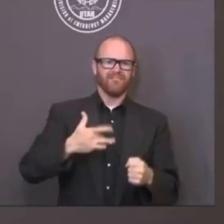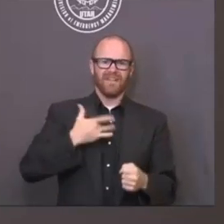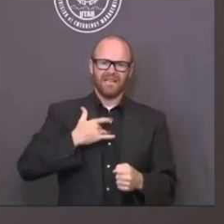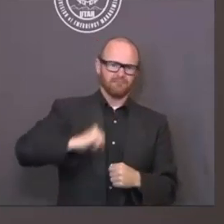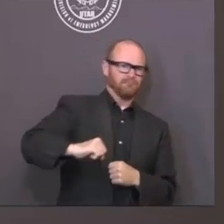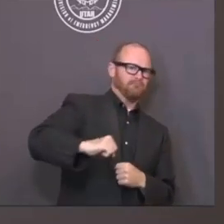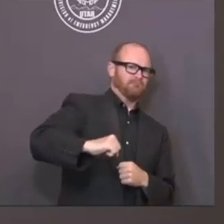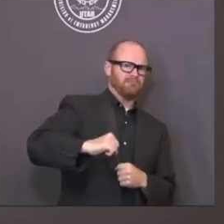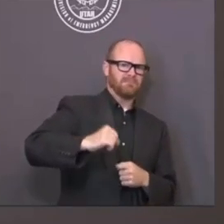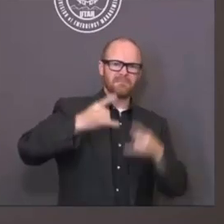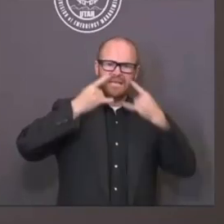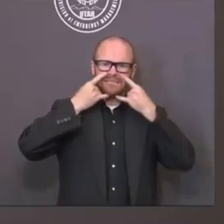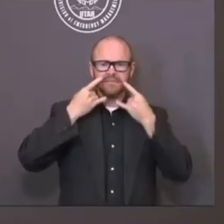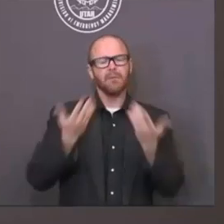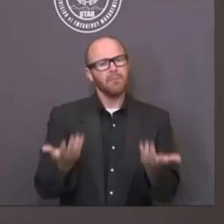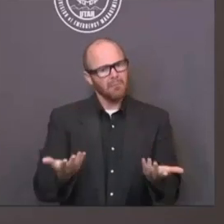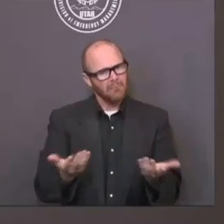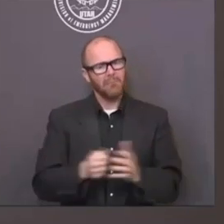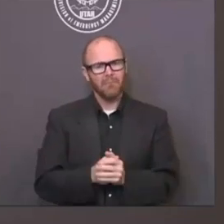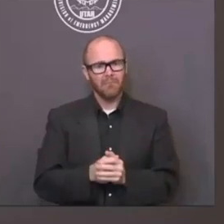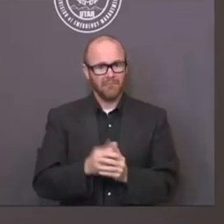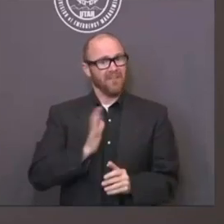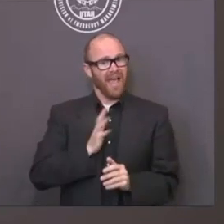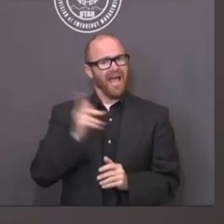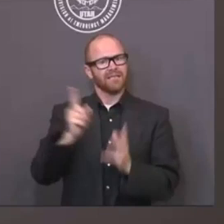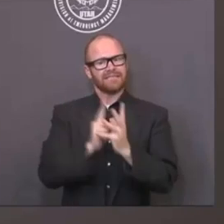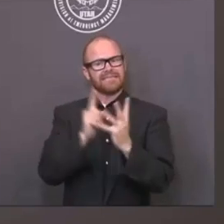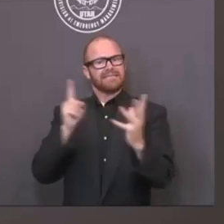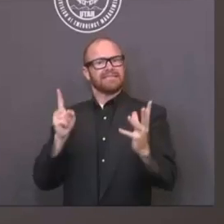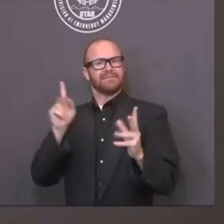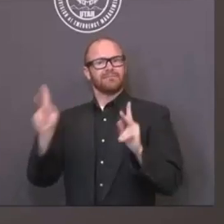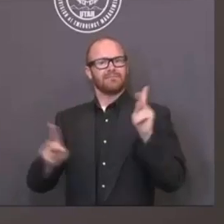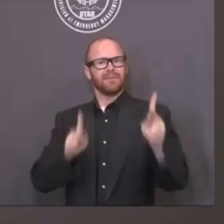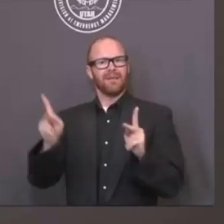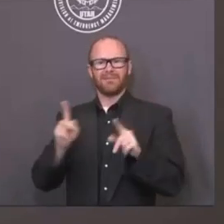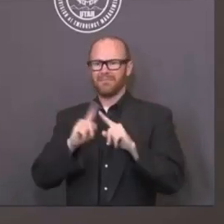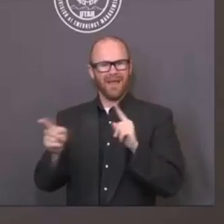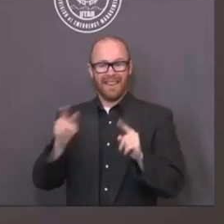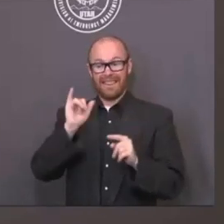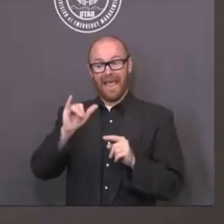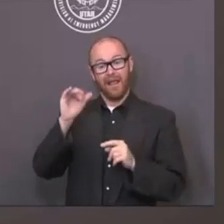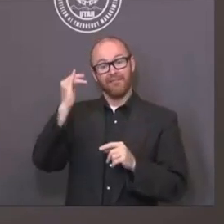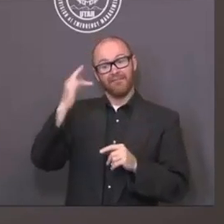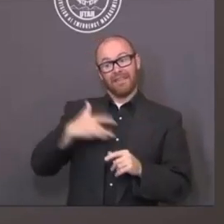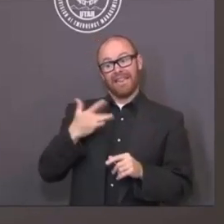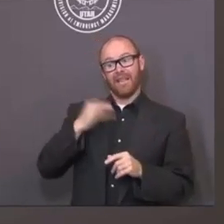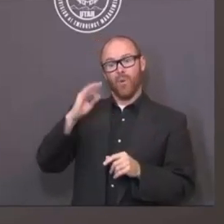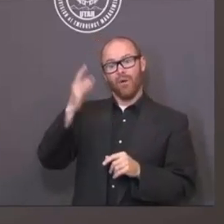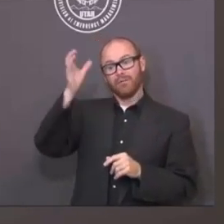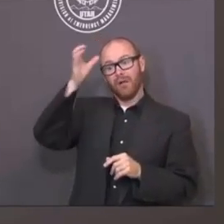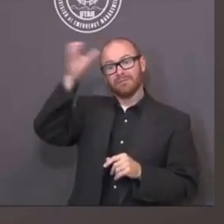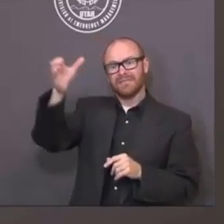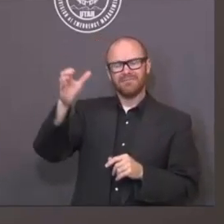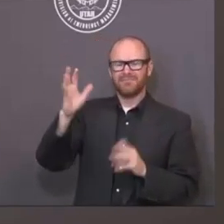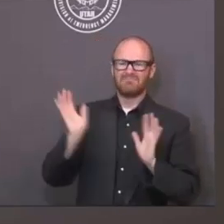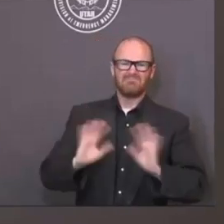probably as seriously as we're now interfacing with each other on many levels more than we did here just a couple of months ago.